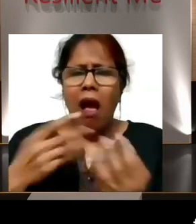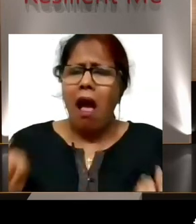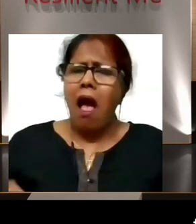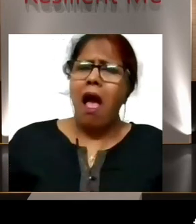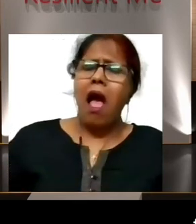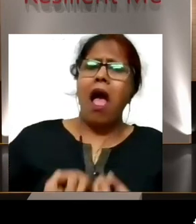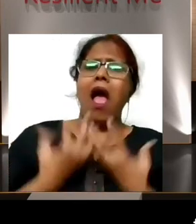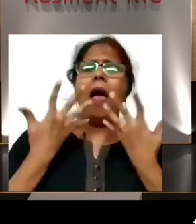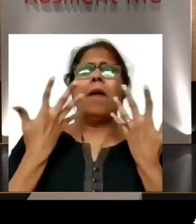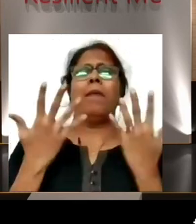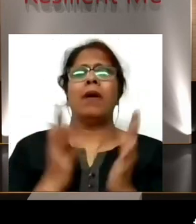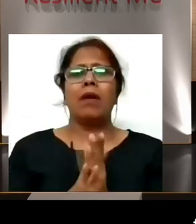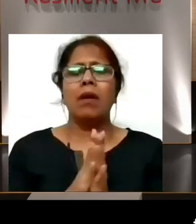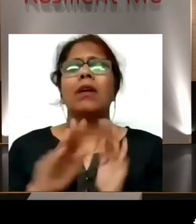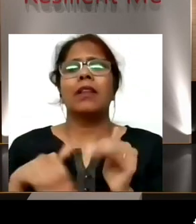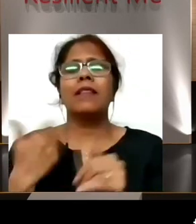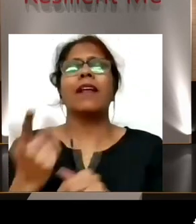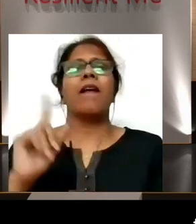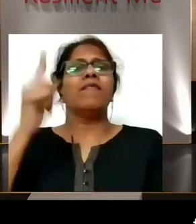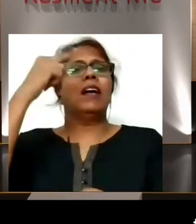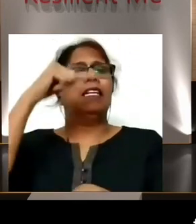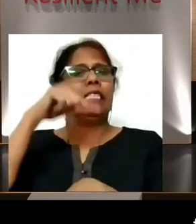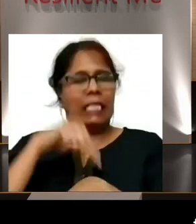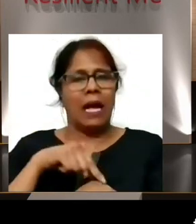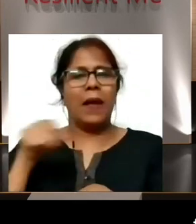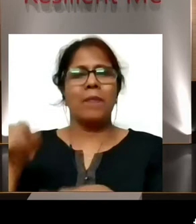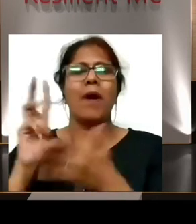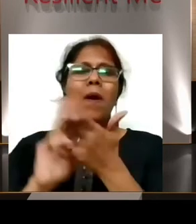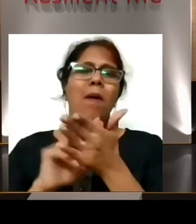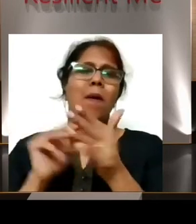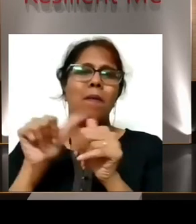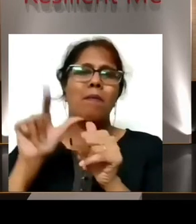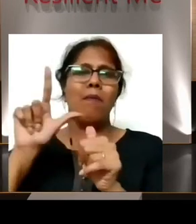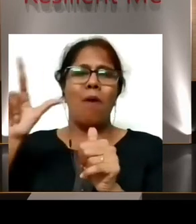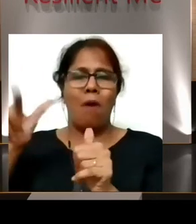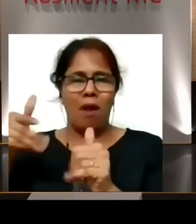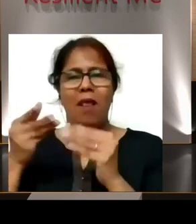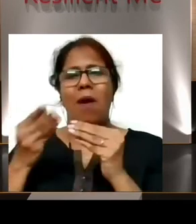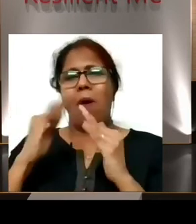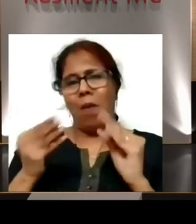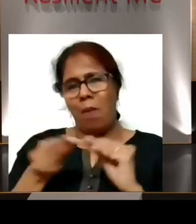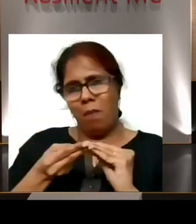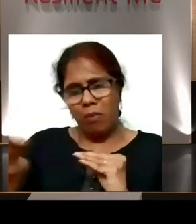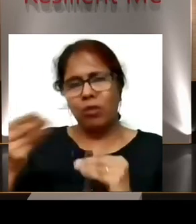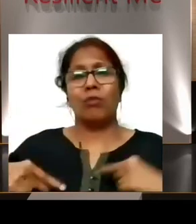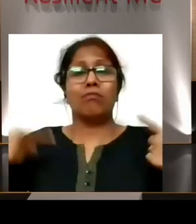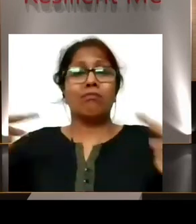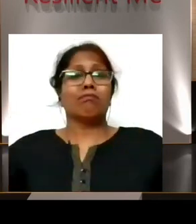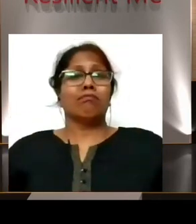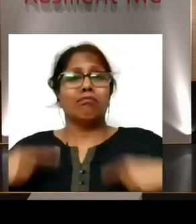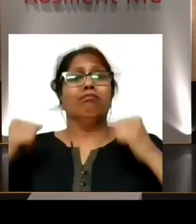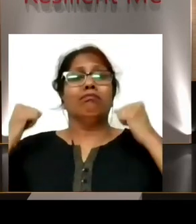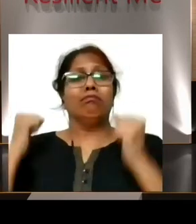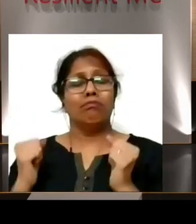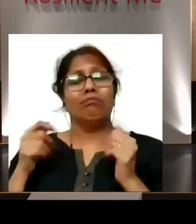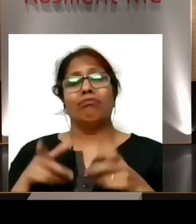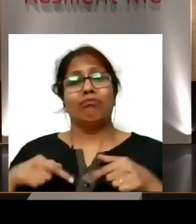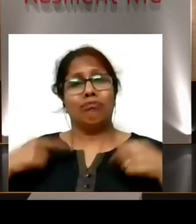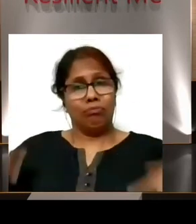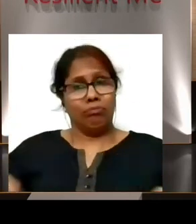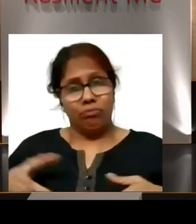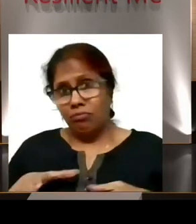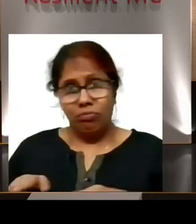trip to a nearby mall after I came home, in a wheelchair. And initially, it was very difficult for me, because